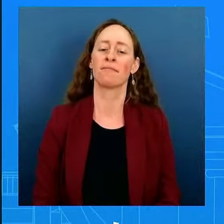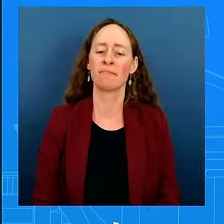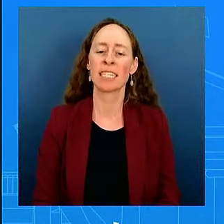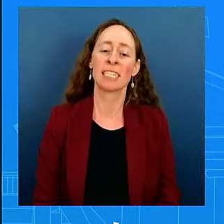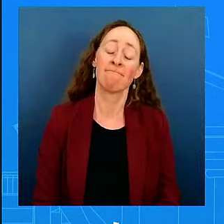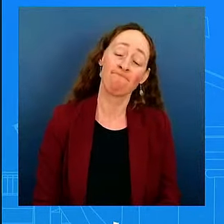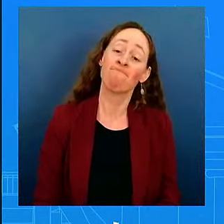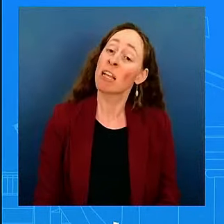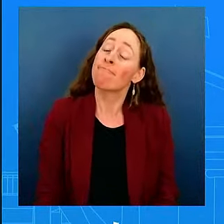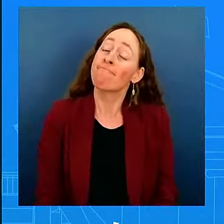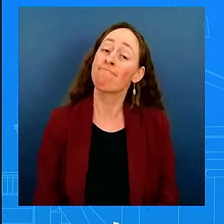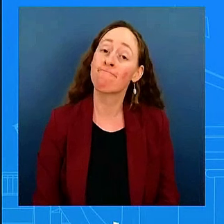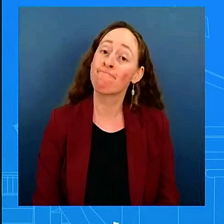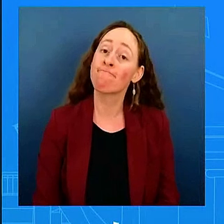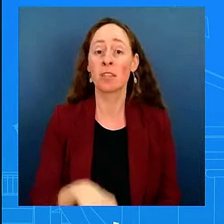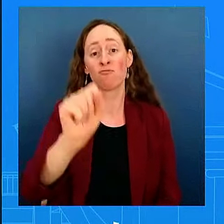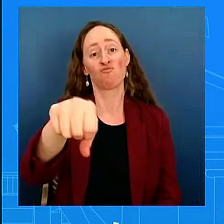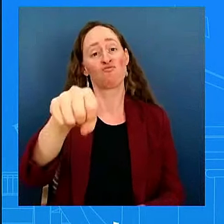concerns.